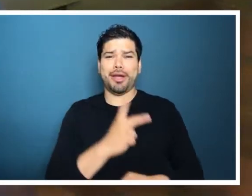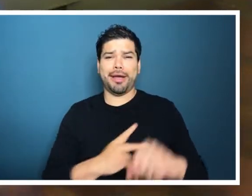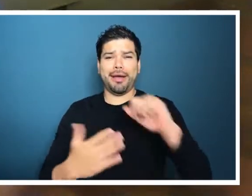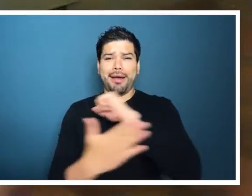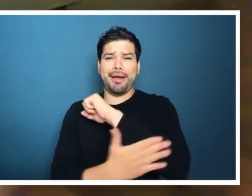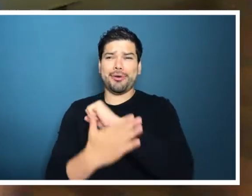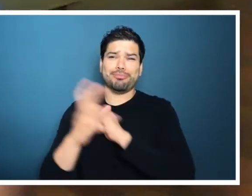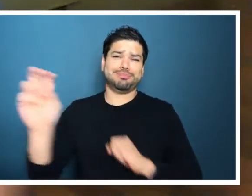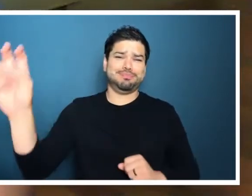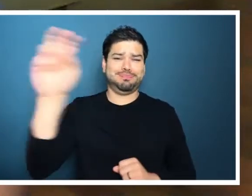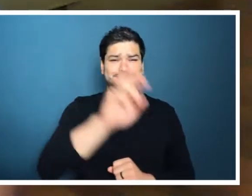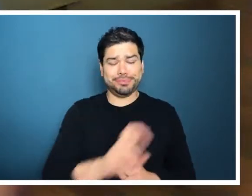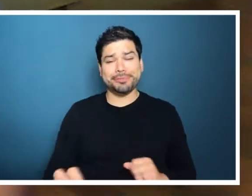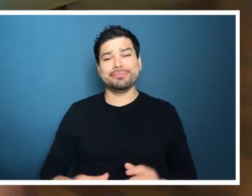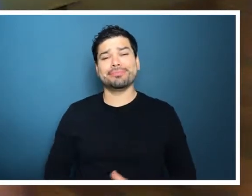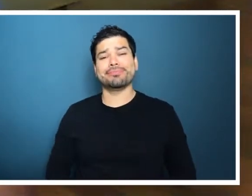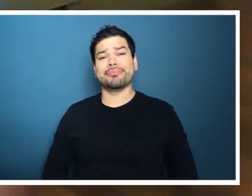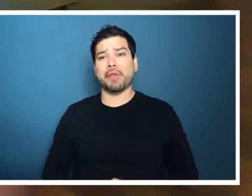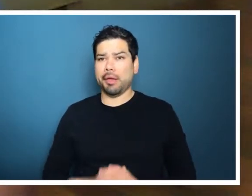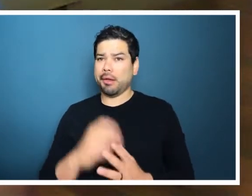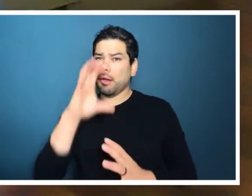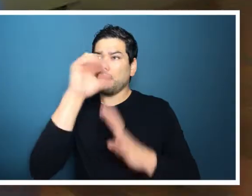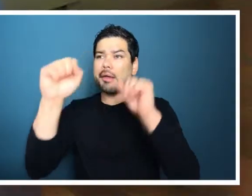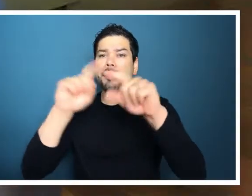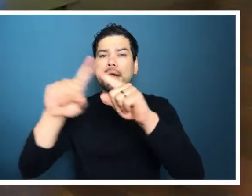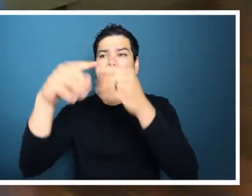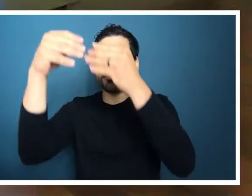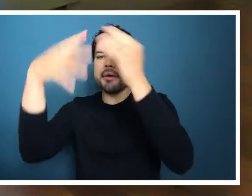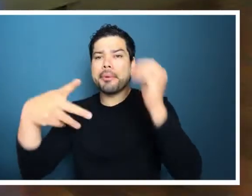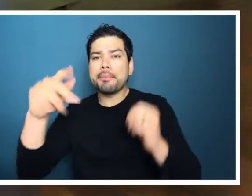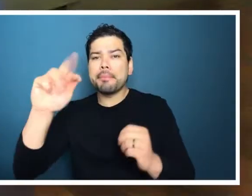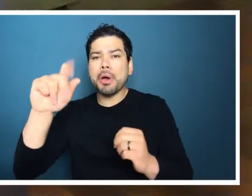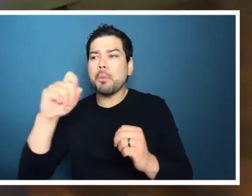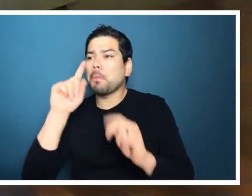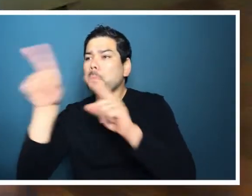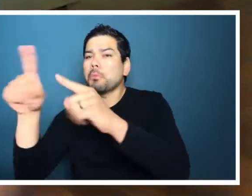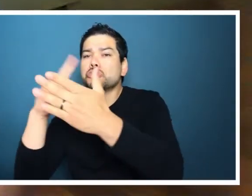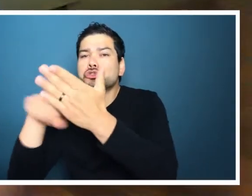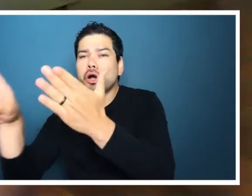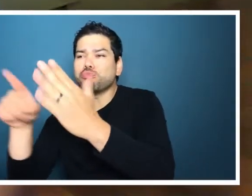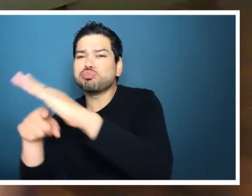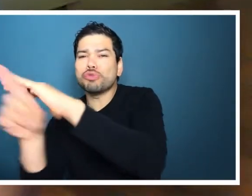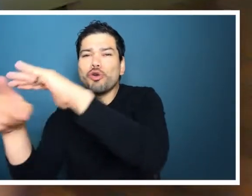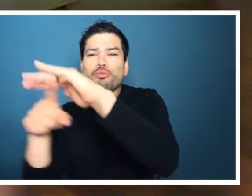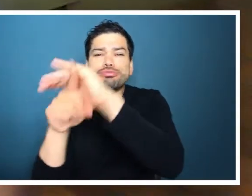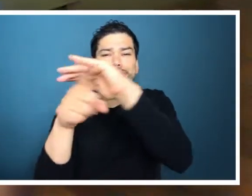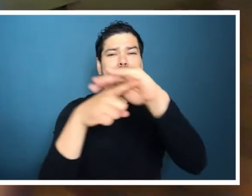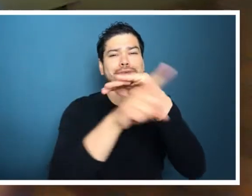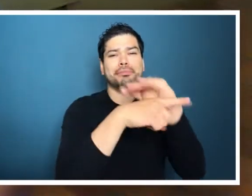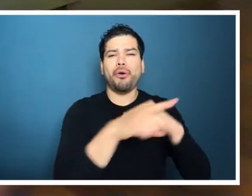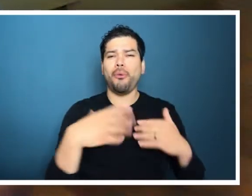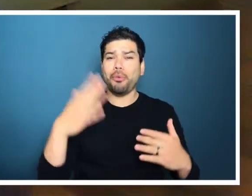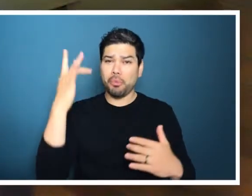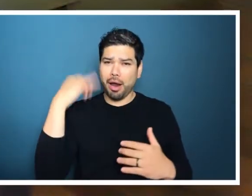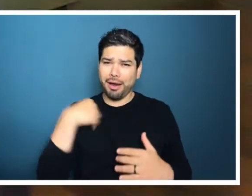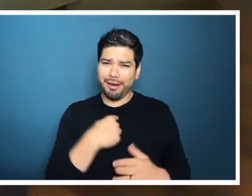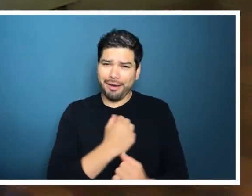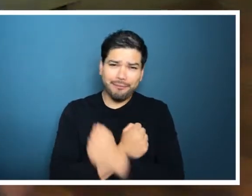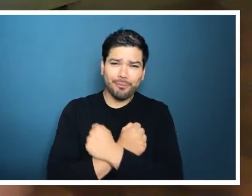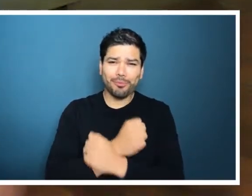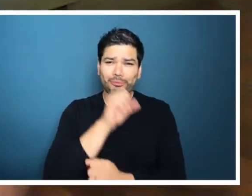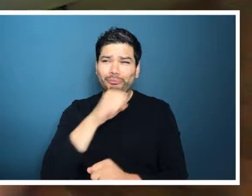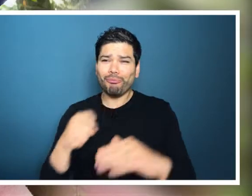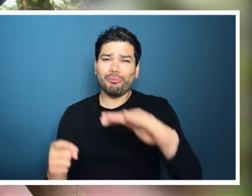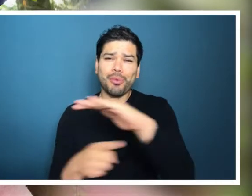places all around the King County. And we're always trying to find new parts to explore us, if that's what we like to do,